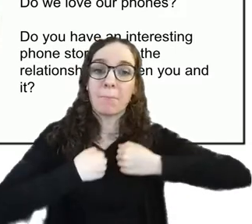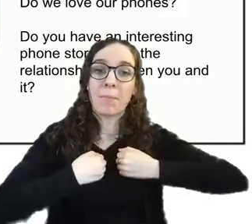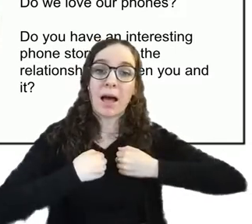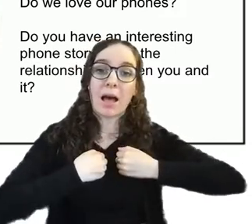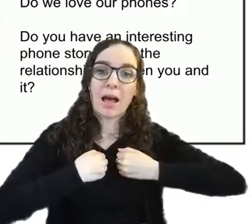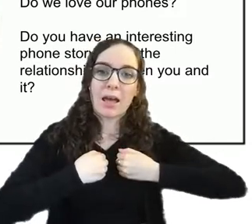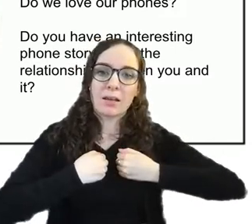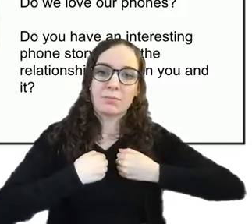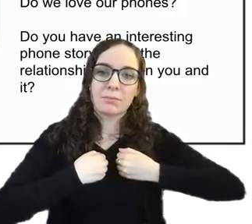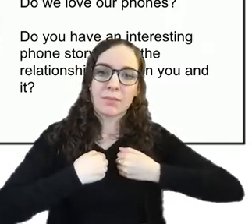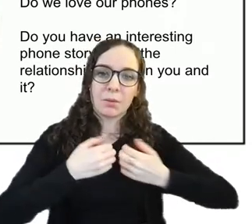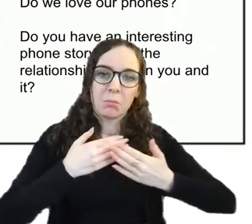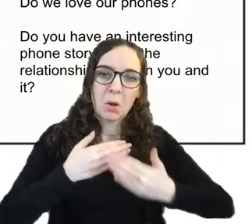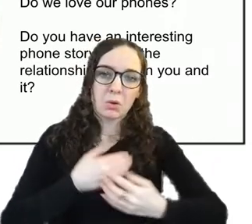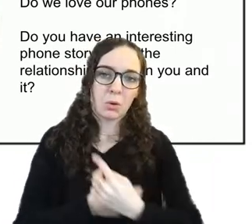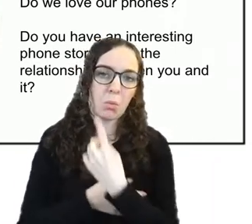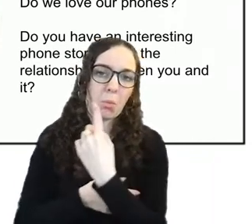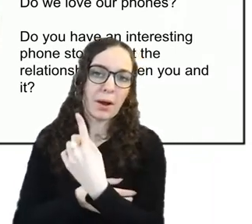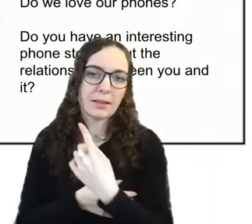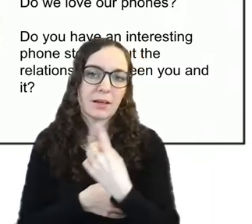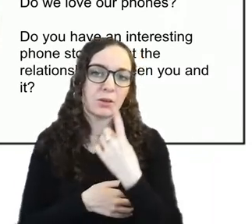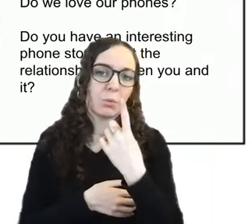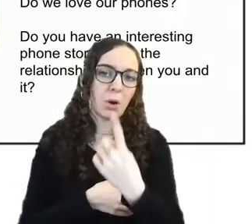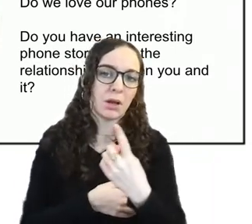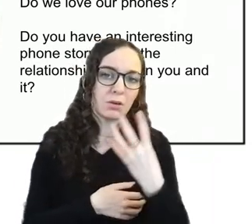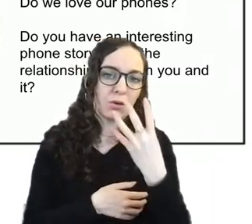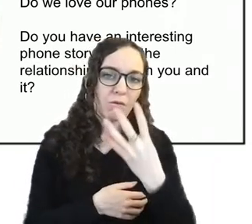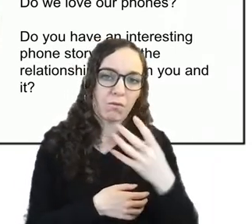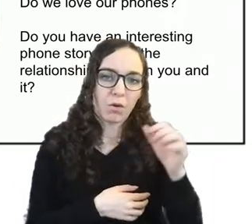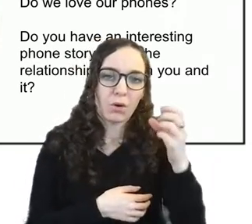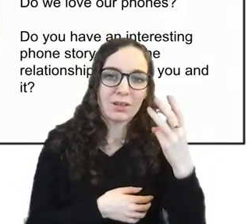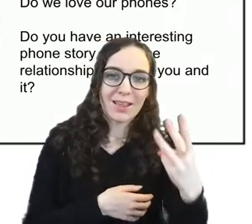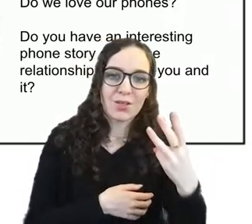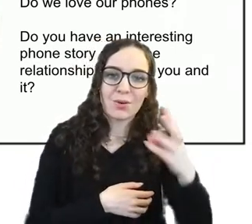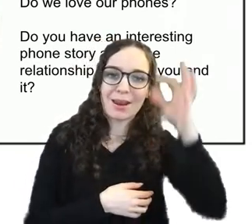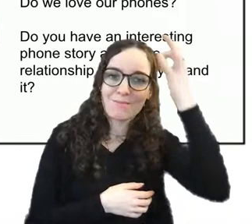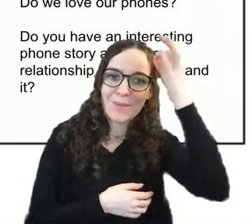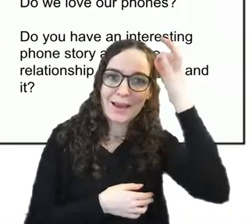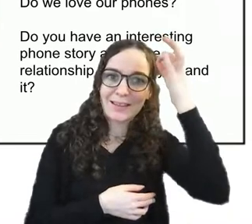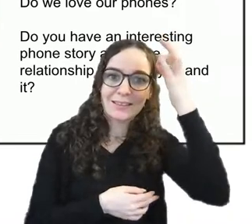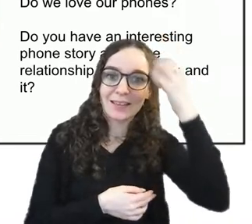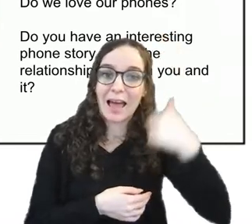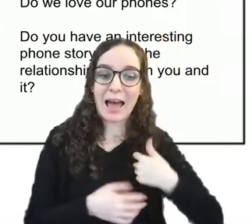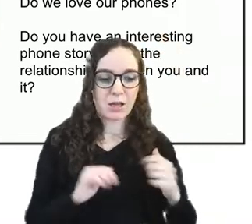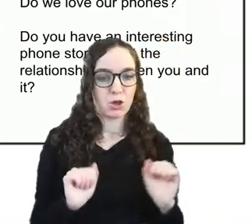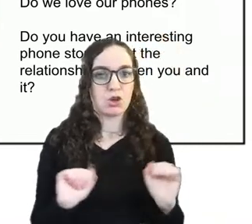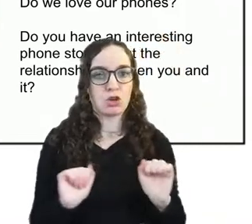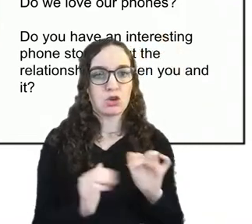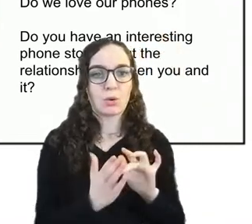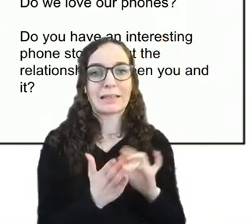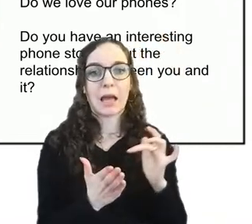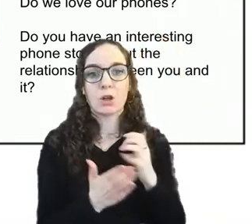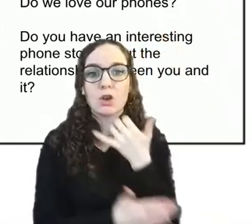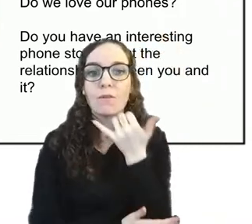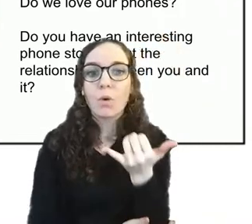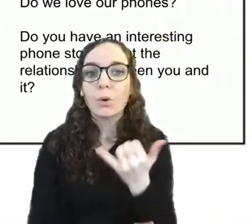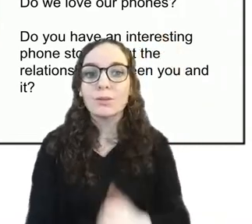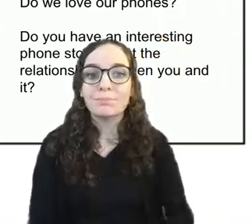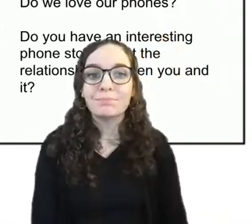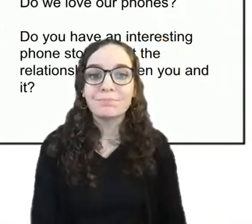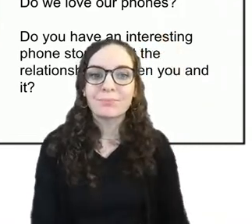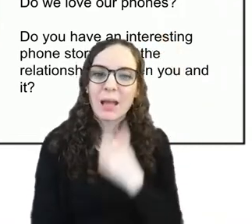1 143 minutes i think that's like a really long sleep or something um but yeah i guess